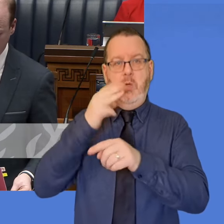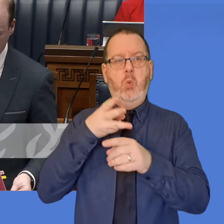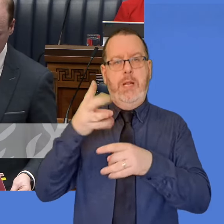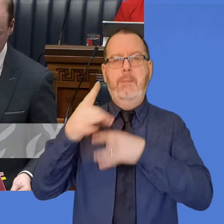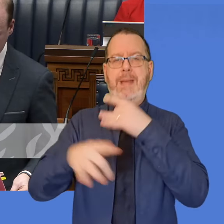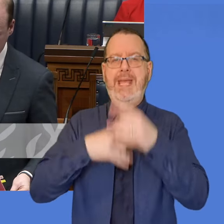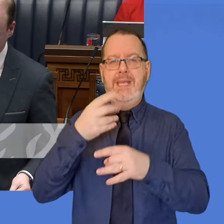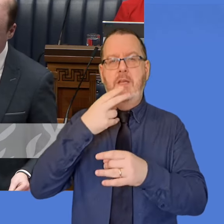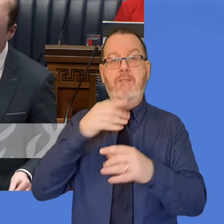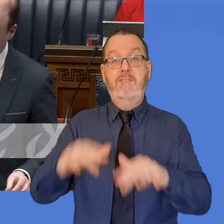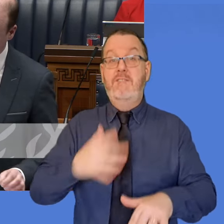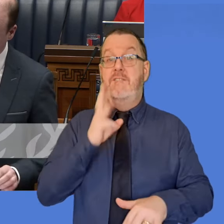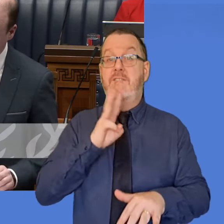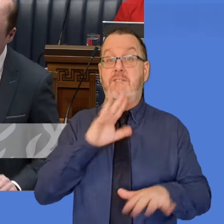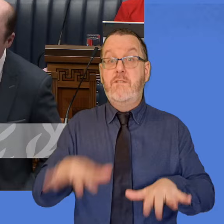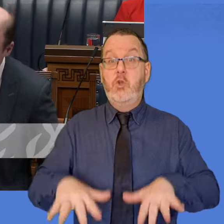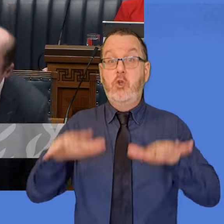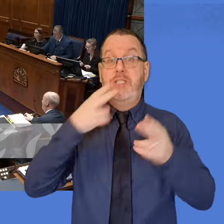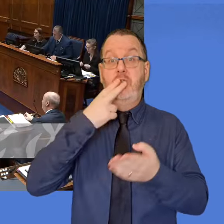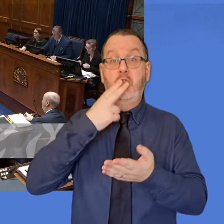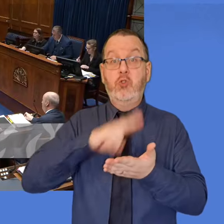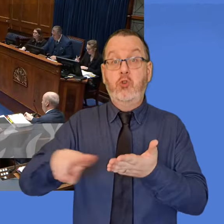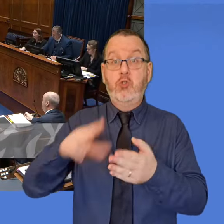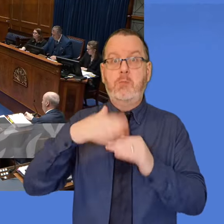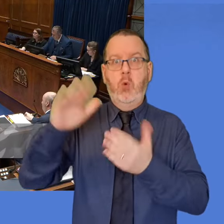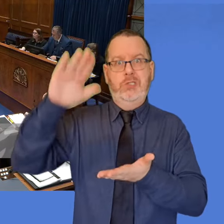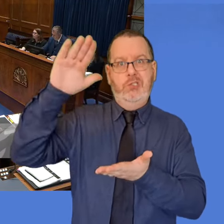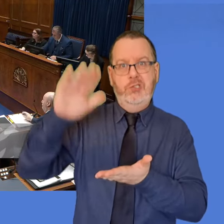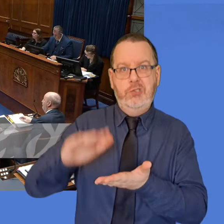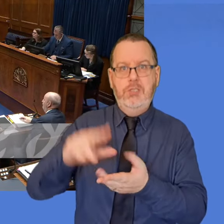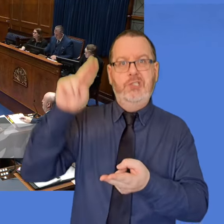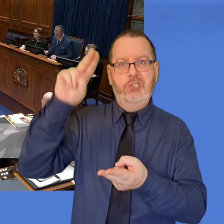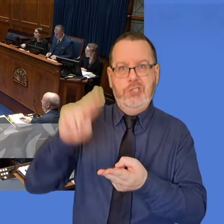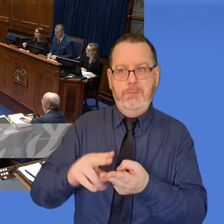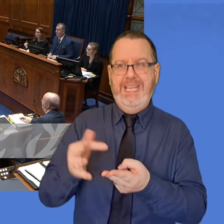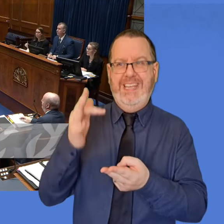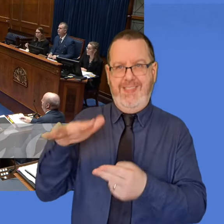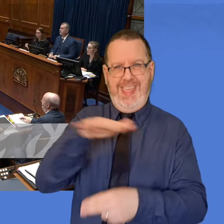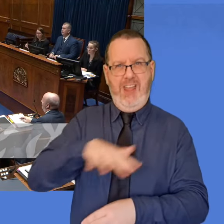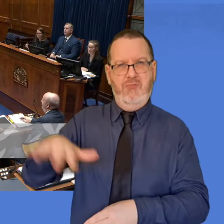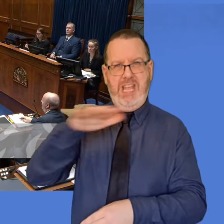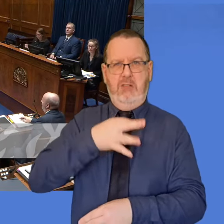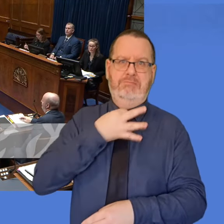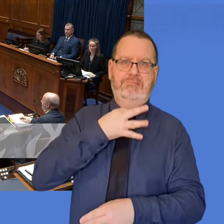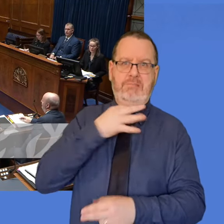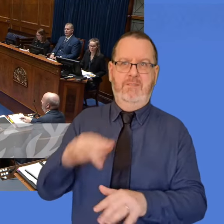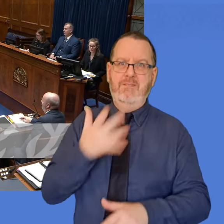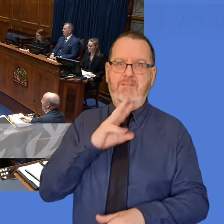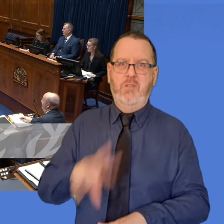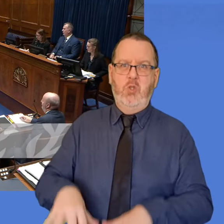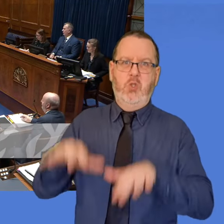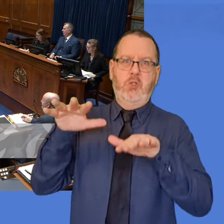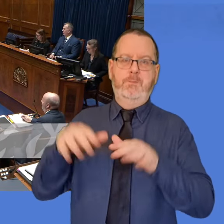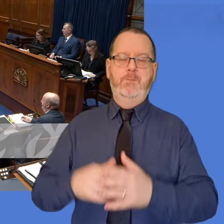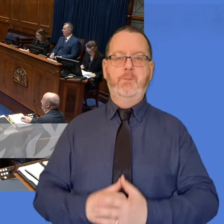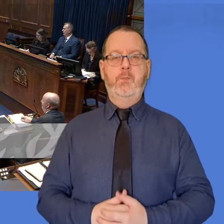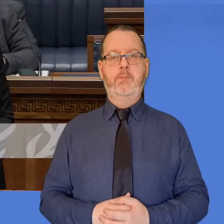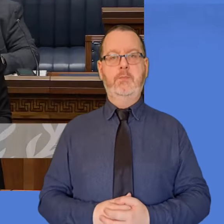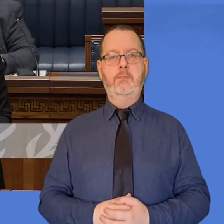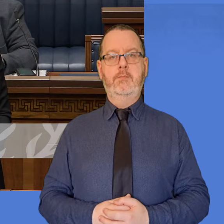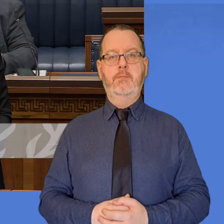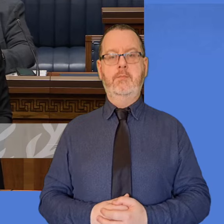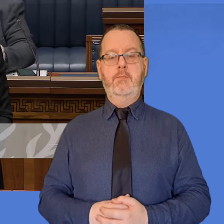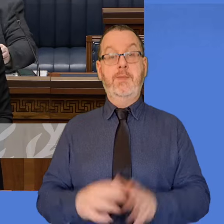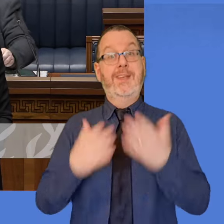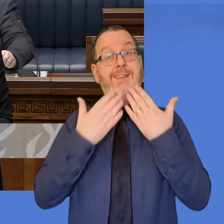live in properties in flood risk areas. Mr. Kimmons. I thank the Minister for his answer, although I can sense